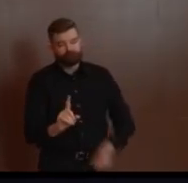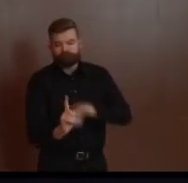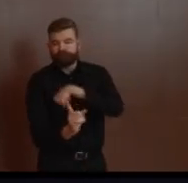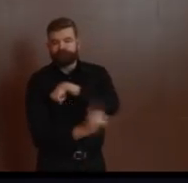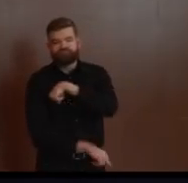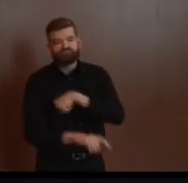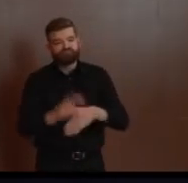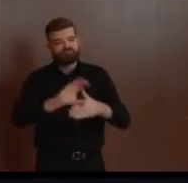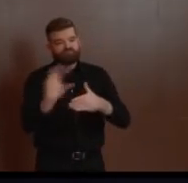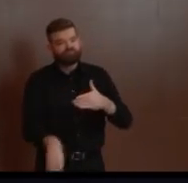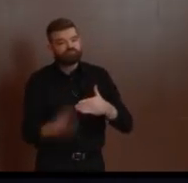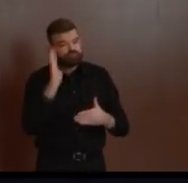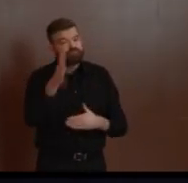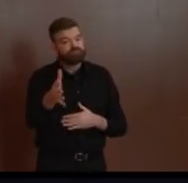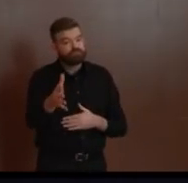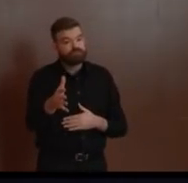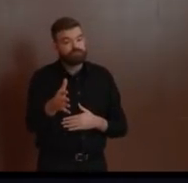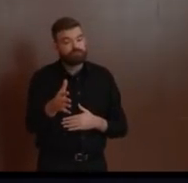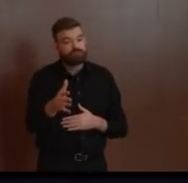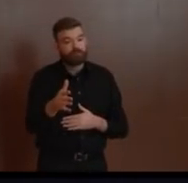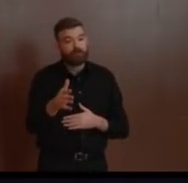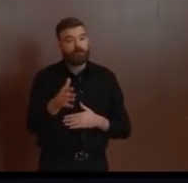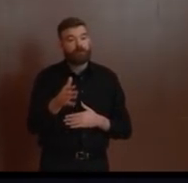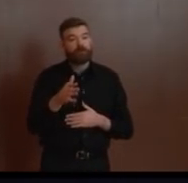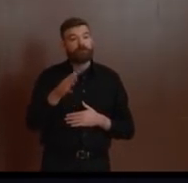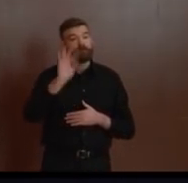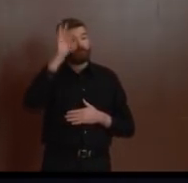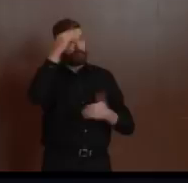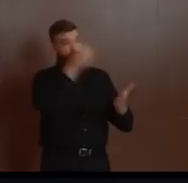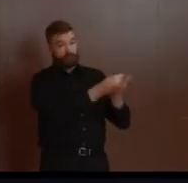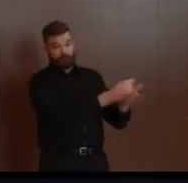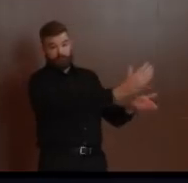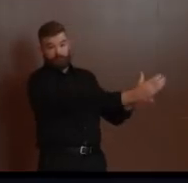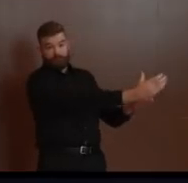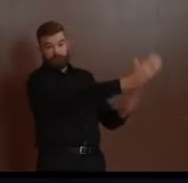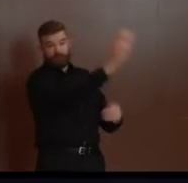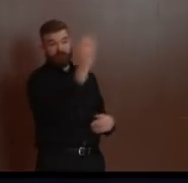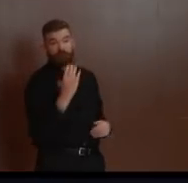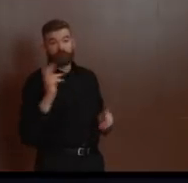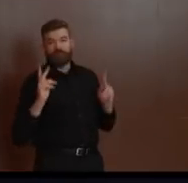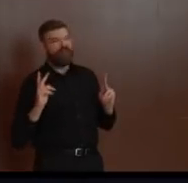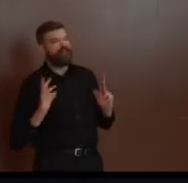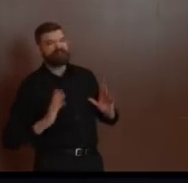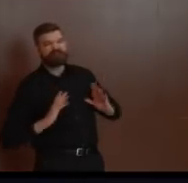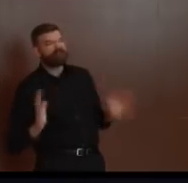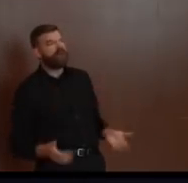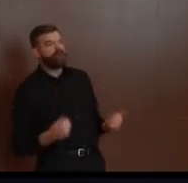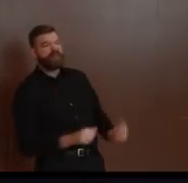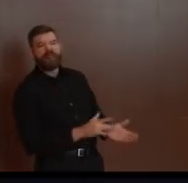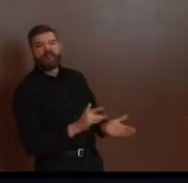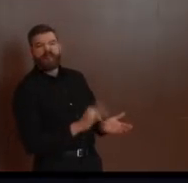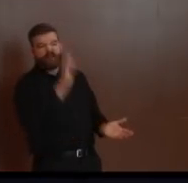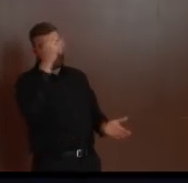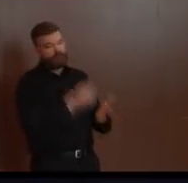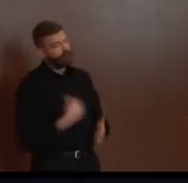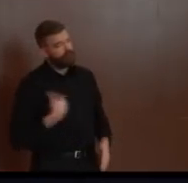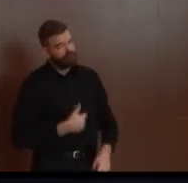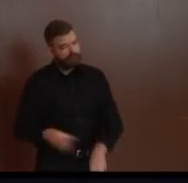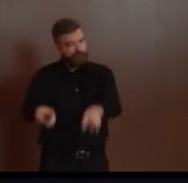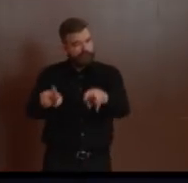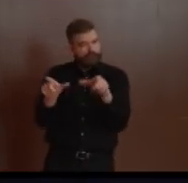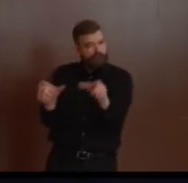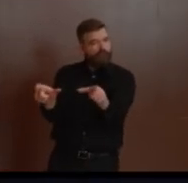in the recovery efforts across this state. So we have to remain vigilant. to do so, we've upgraded the complaint form on our